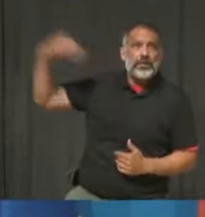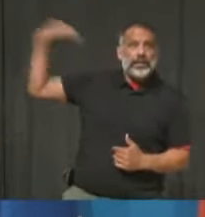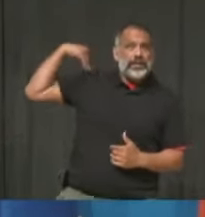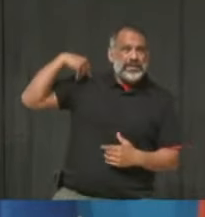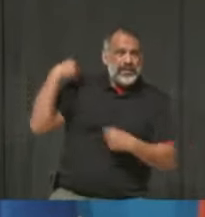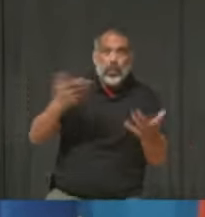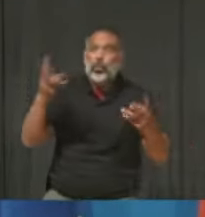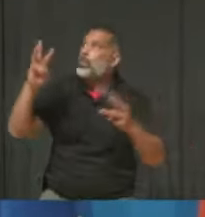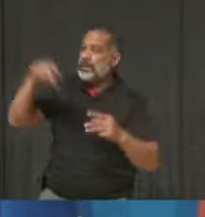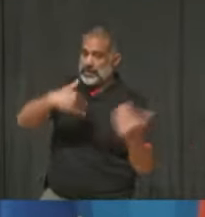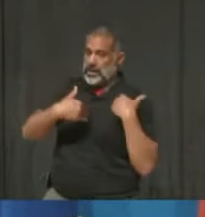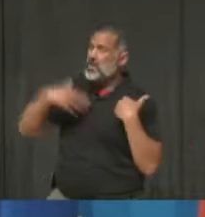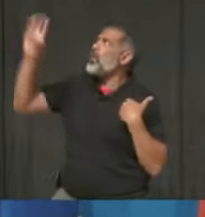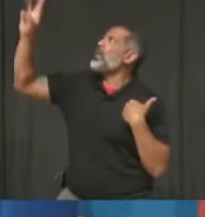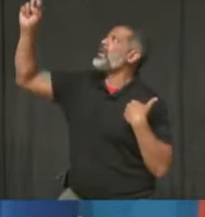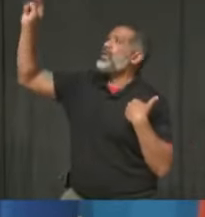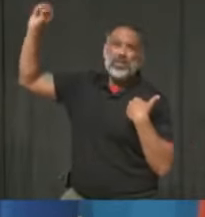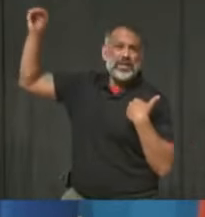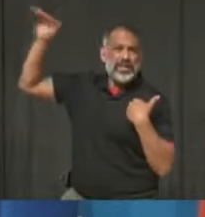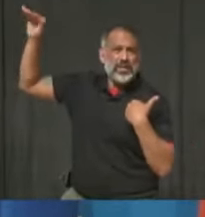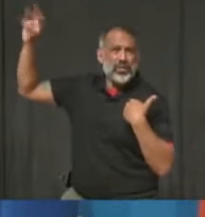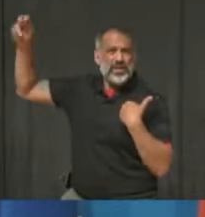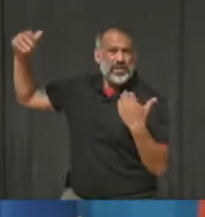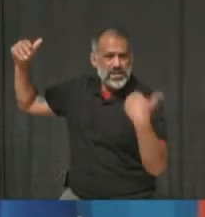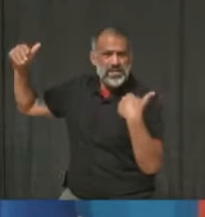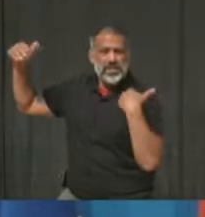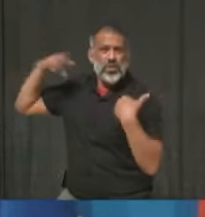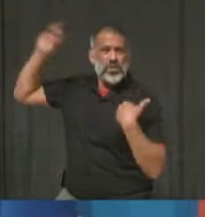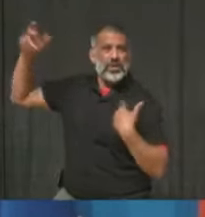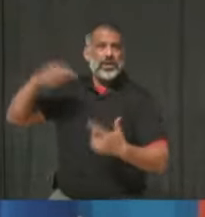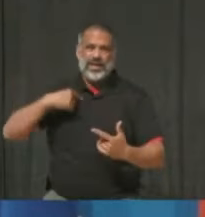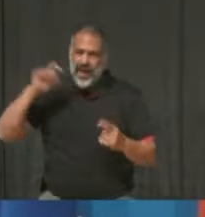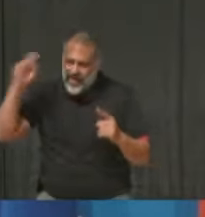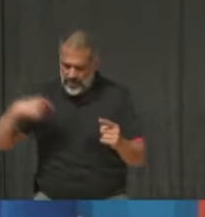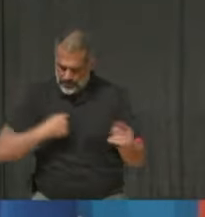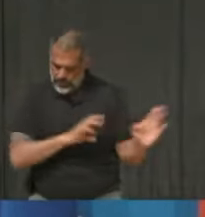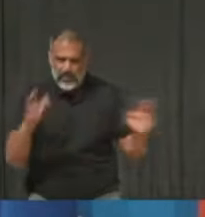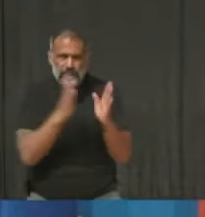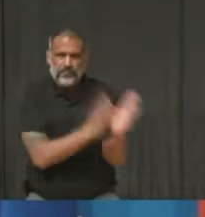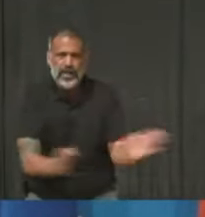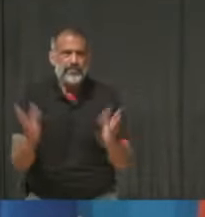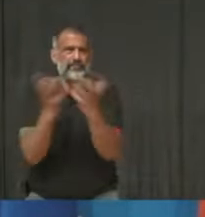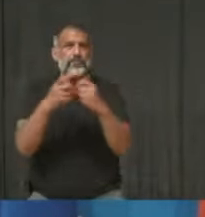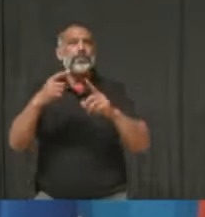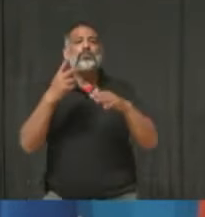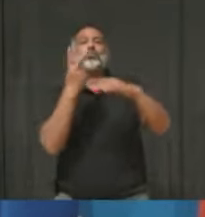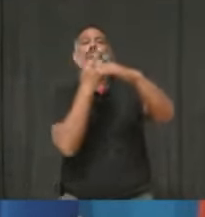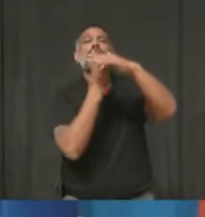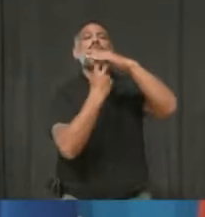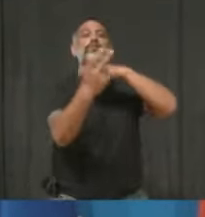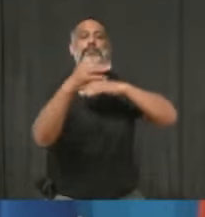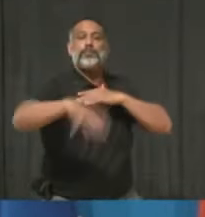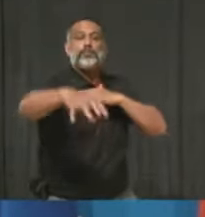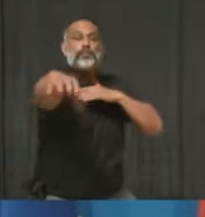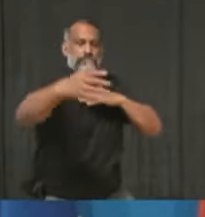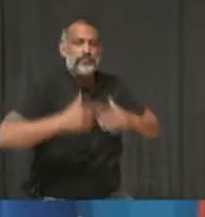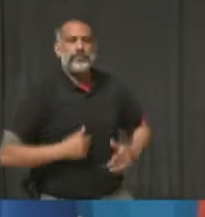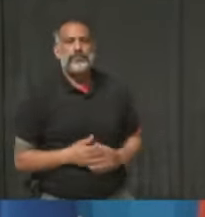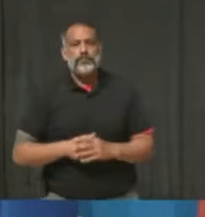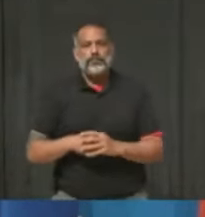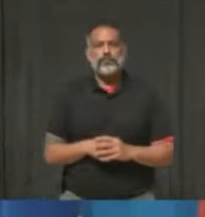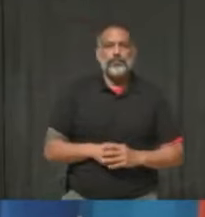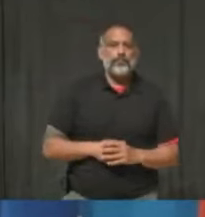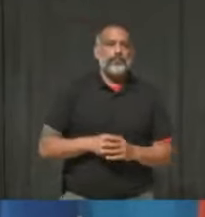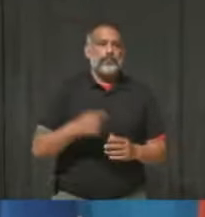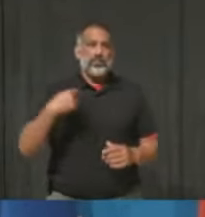will look like going forward, so that people can plan their lives. We also need clear criteria on what it